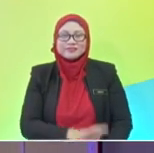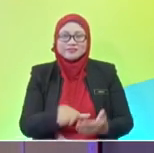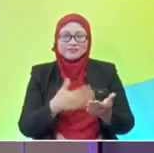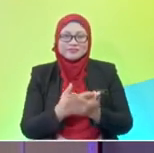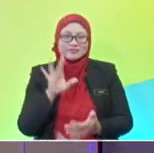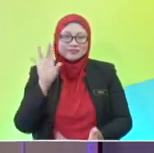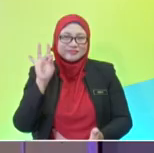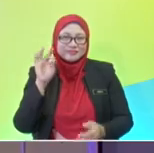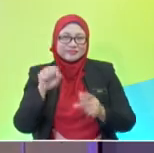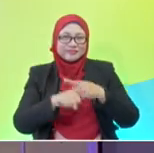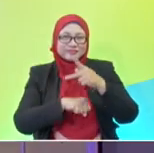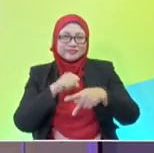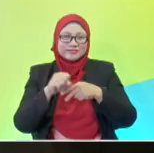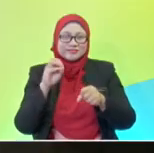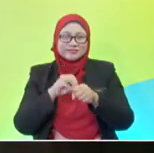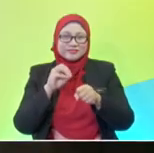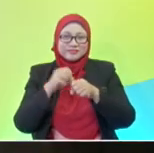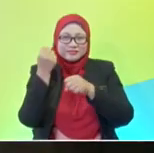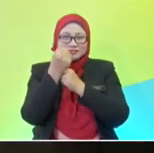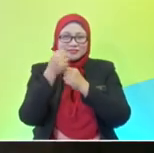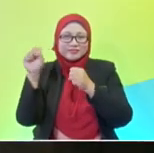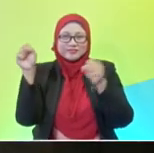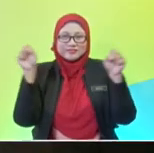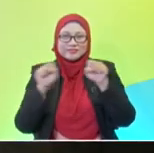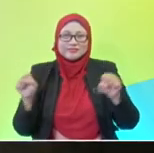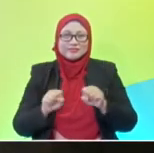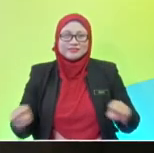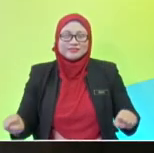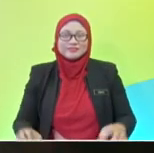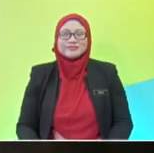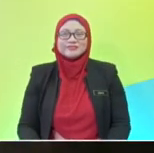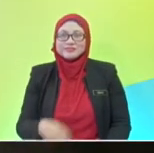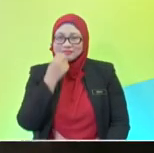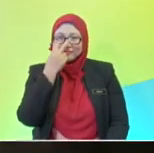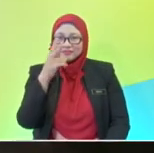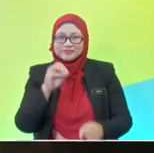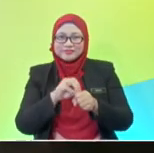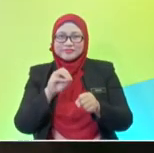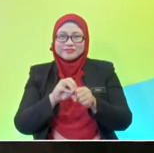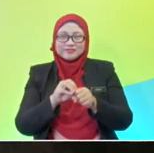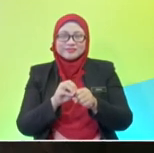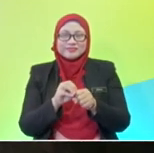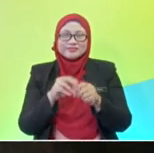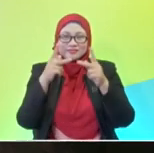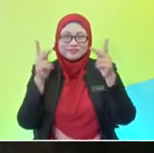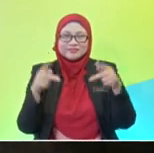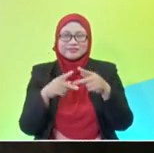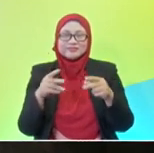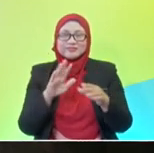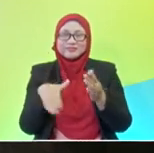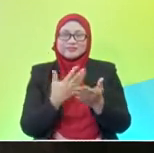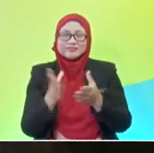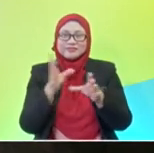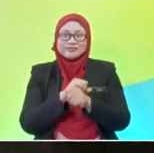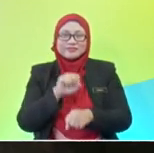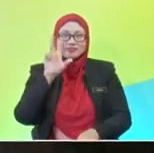solar system. Well done, guys. Wow. If you look at the scoreboard, you can see here, all of you got three stars.